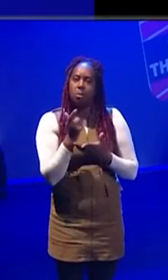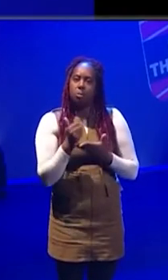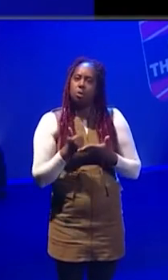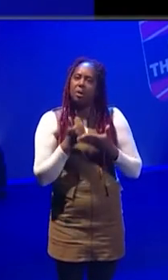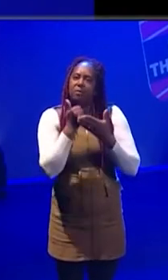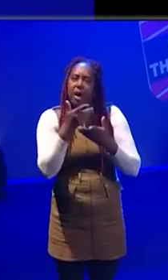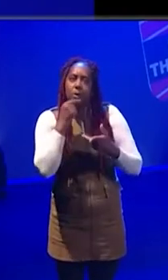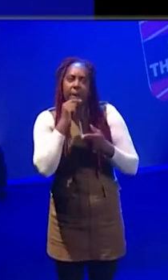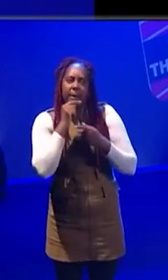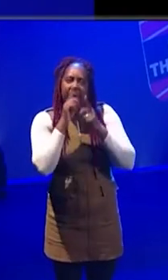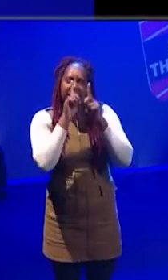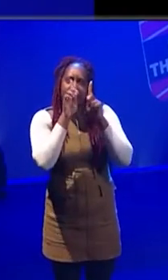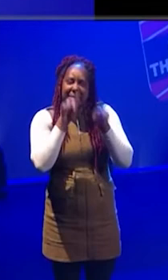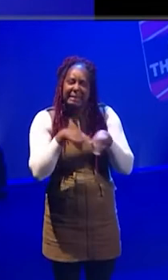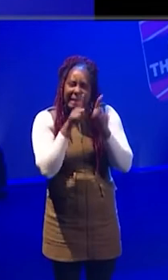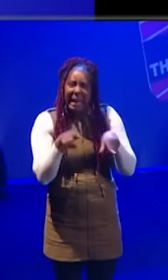go international with their careers?